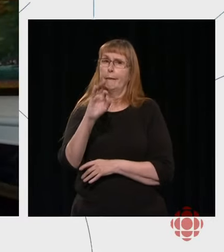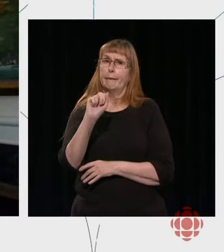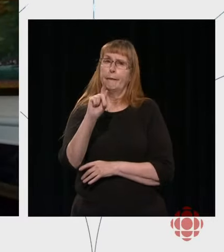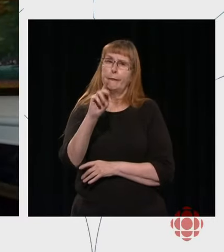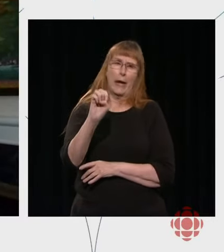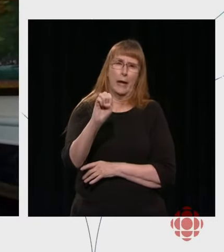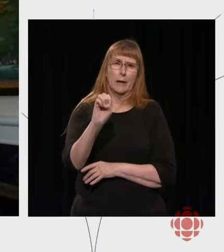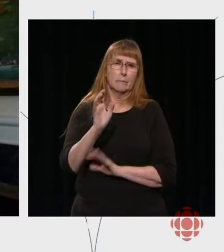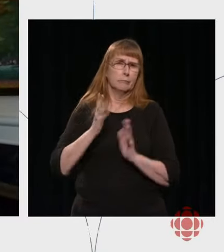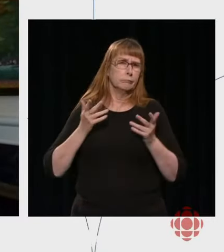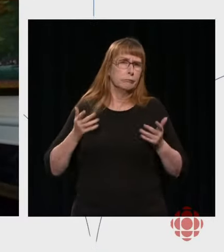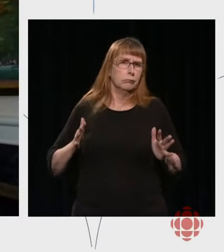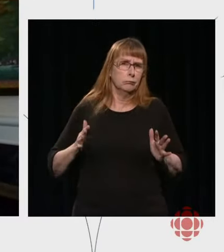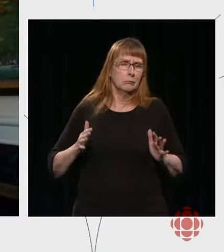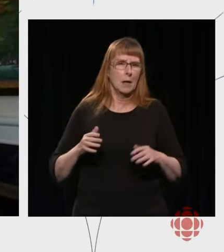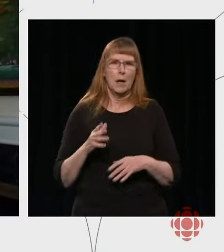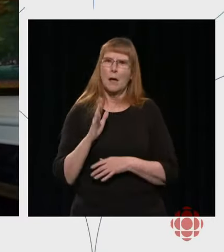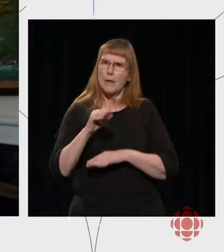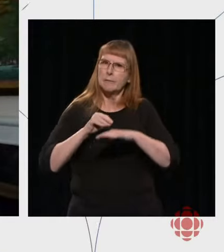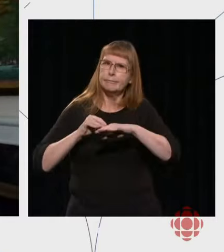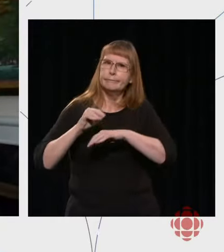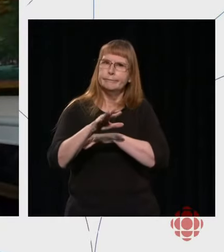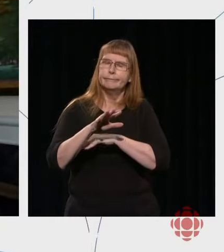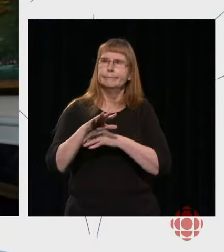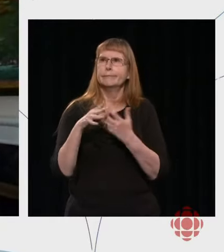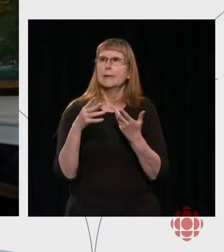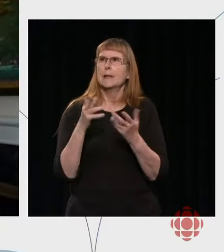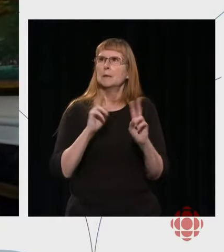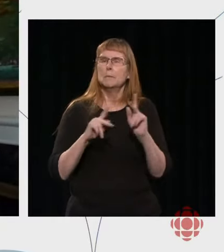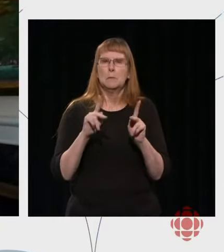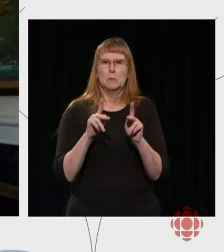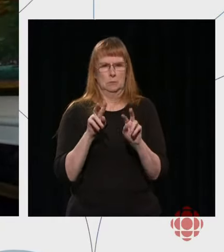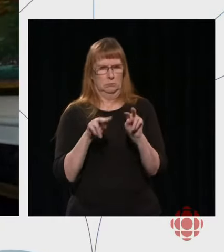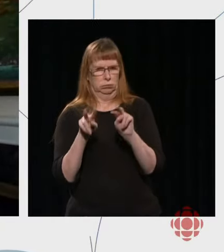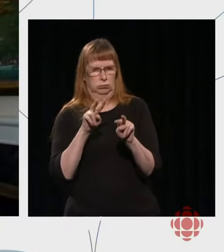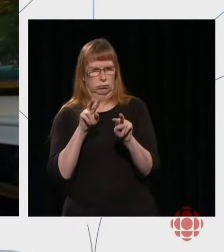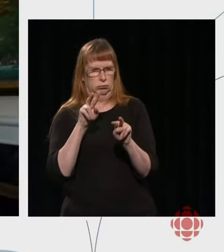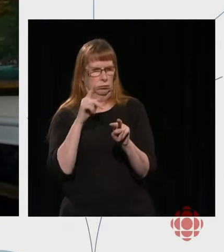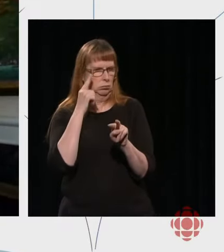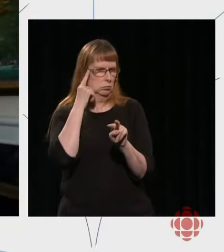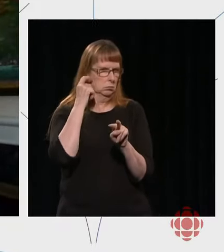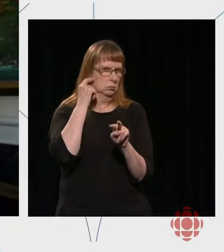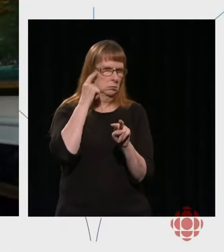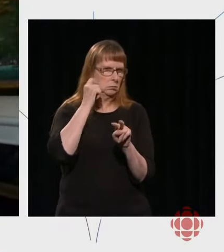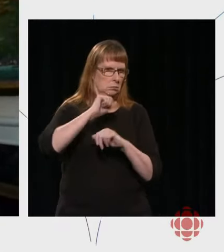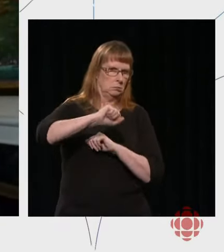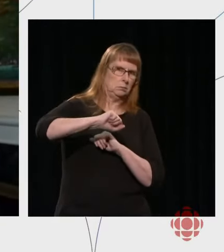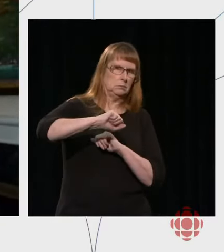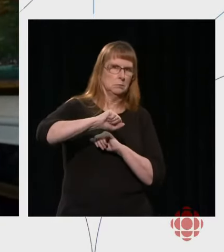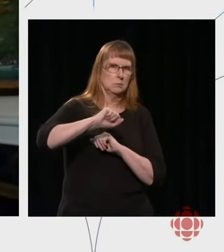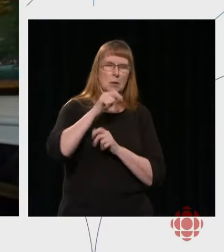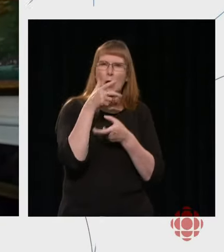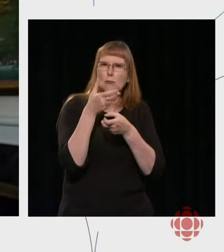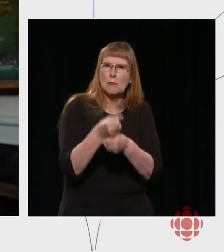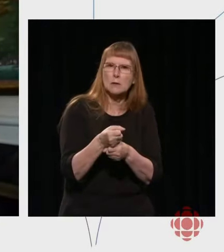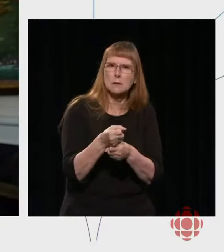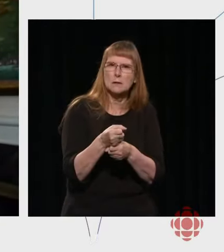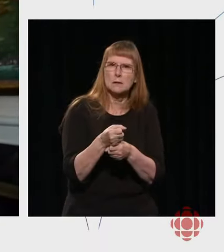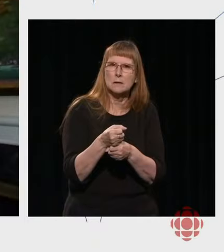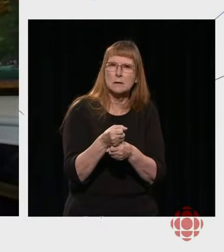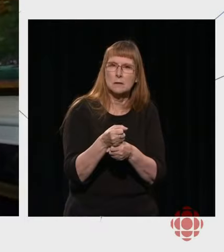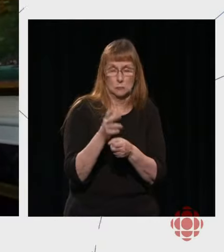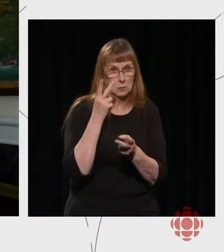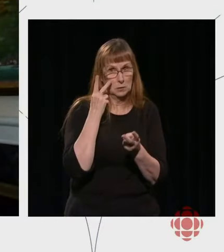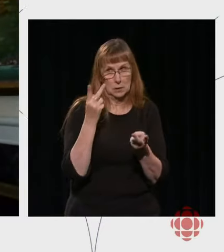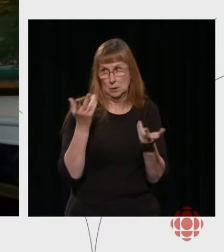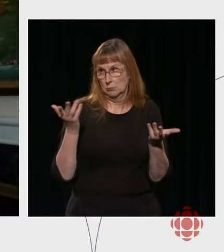and is continuing to have on trust and our very foundation of democracy. And we've